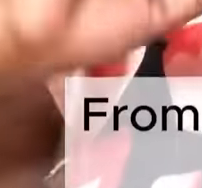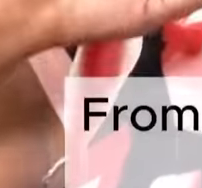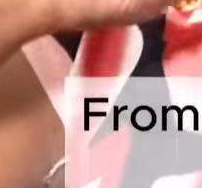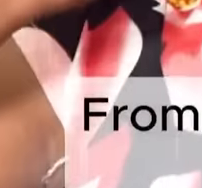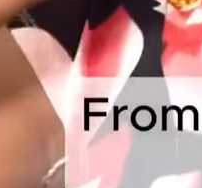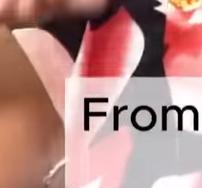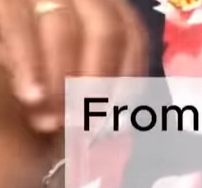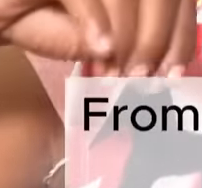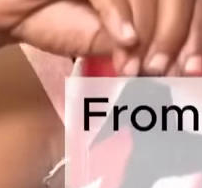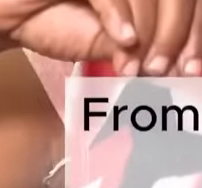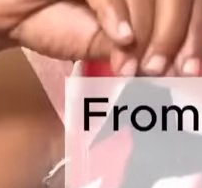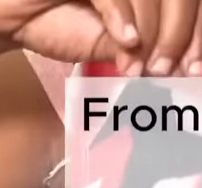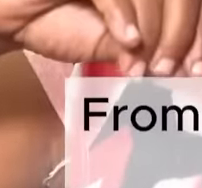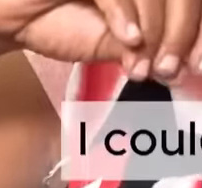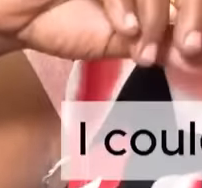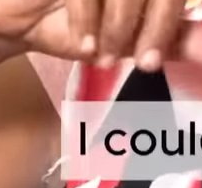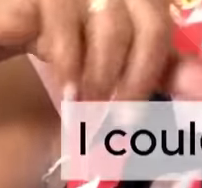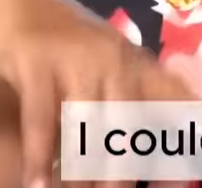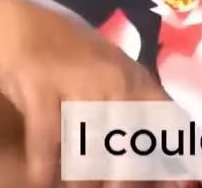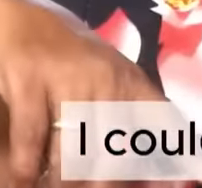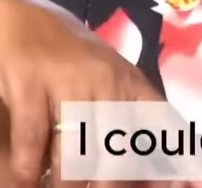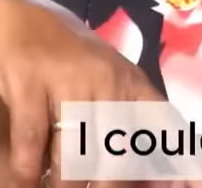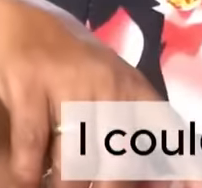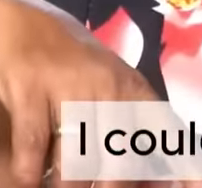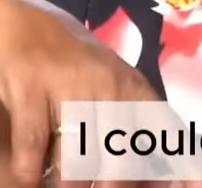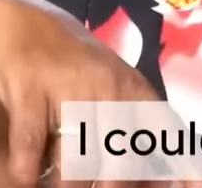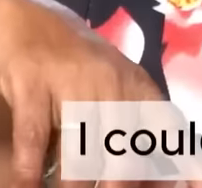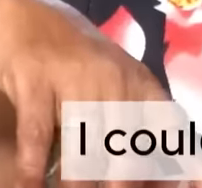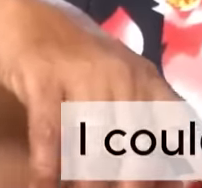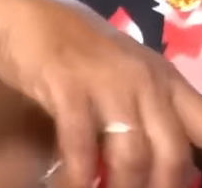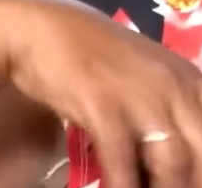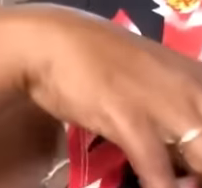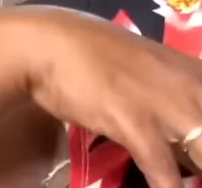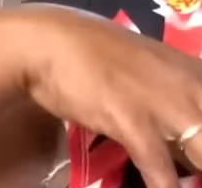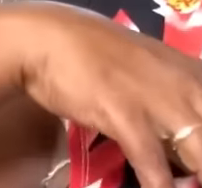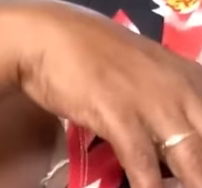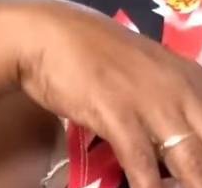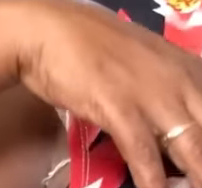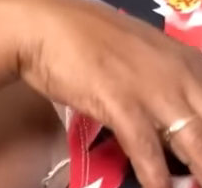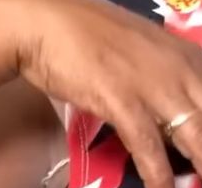inside, I not tell me to call me safe. I could not see all the writing on the board.